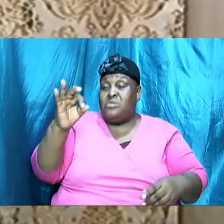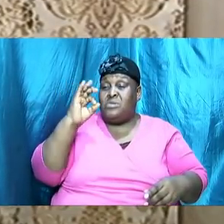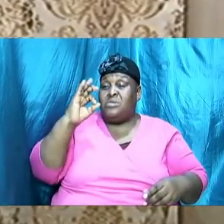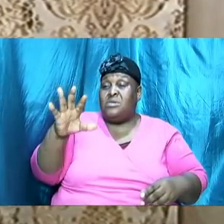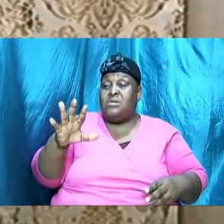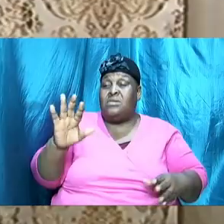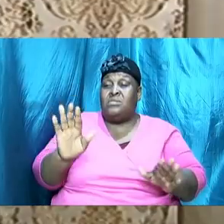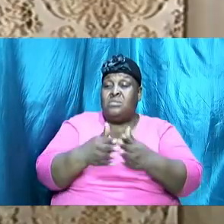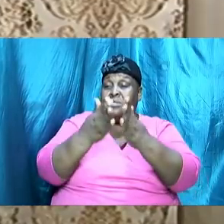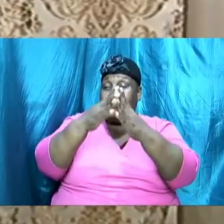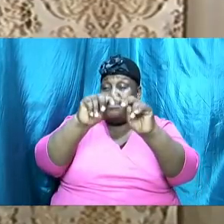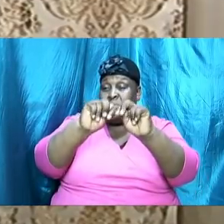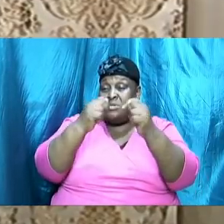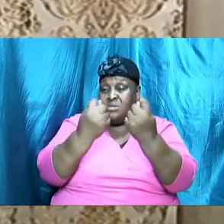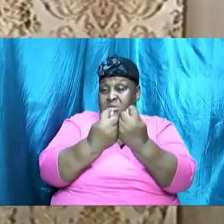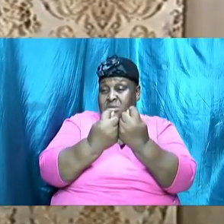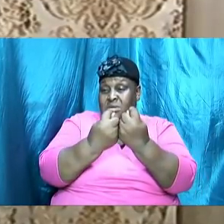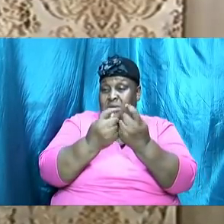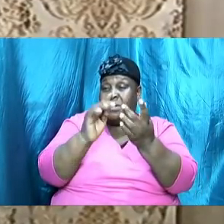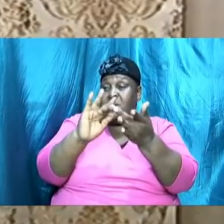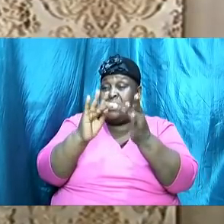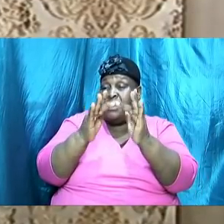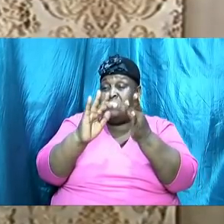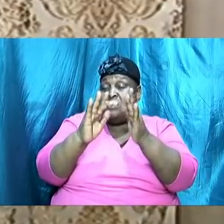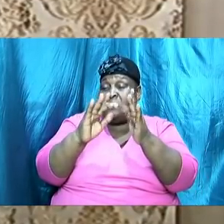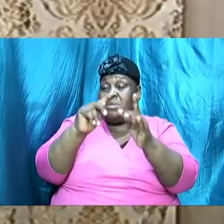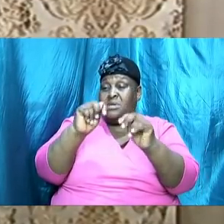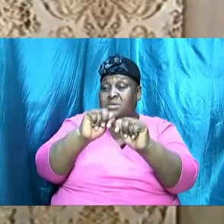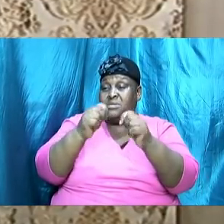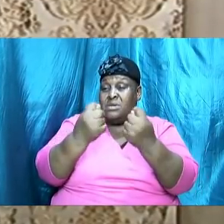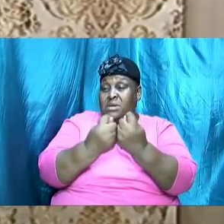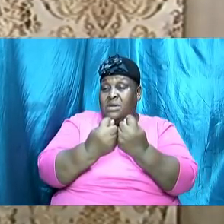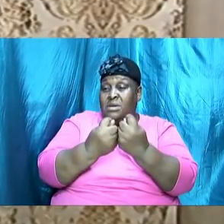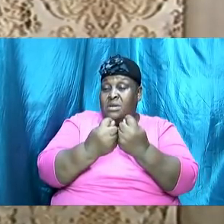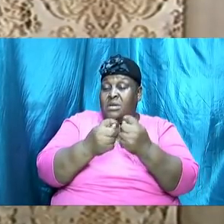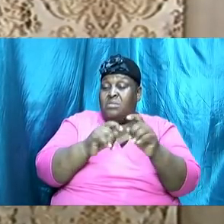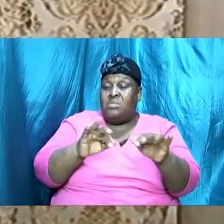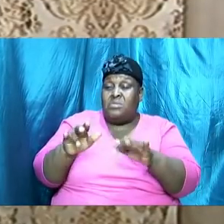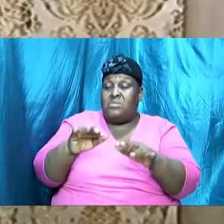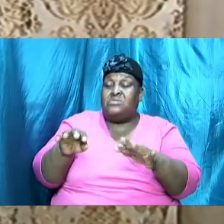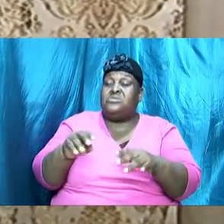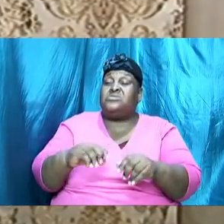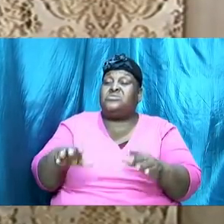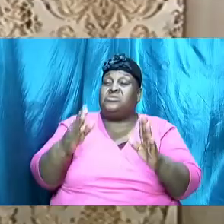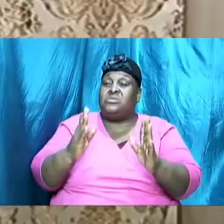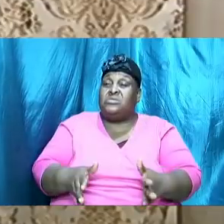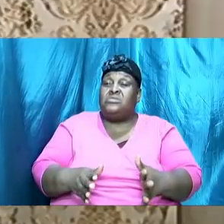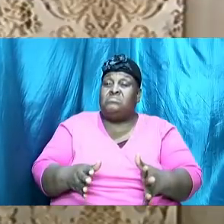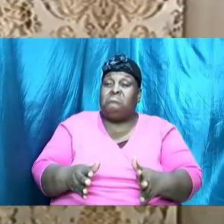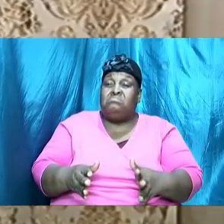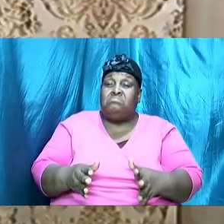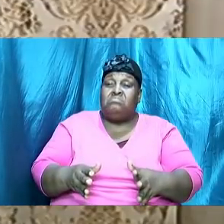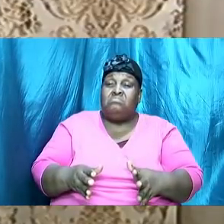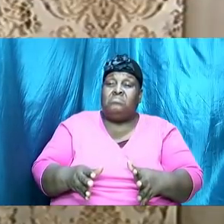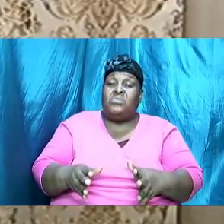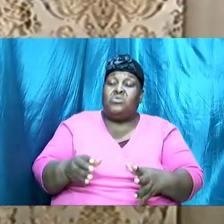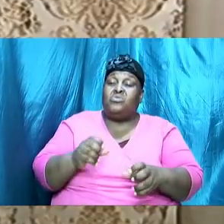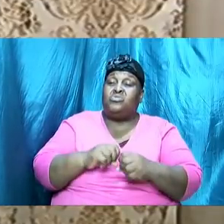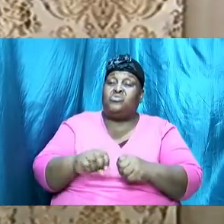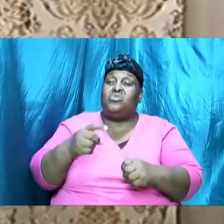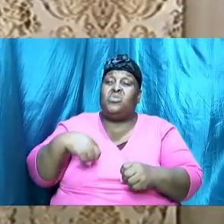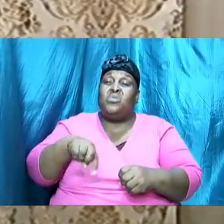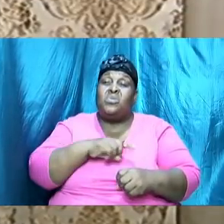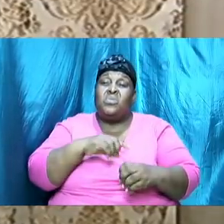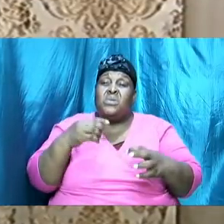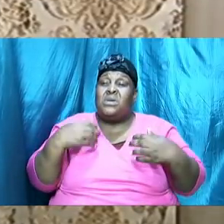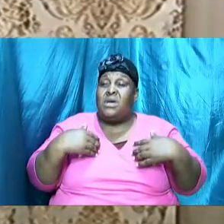praise team, the media team, the musicians, just the bare minimum so that we can have